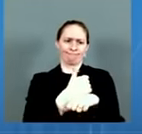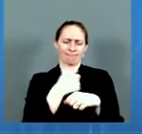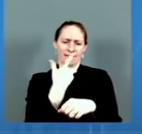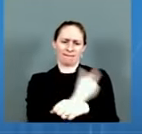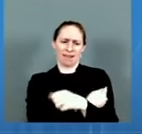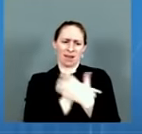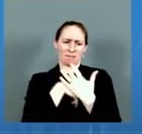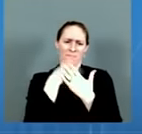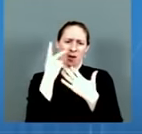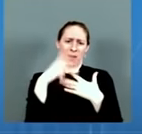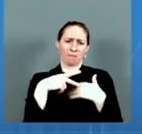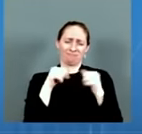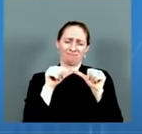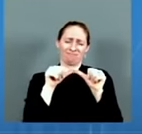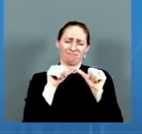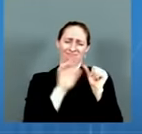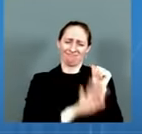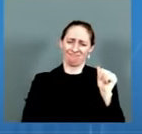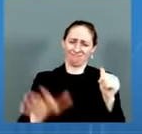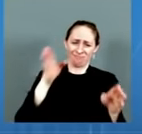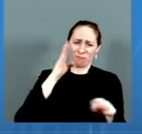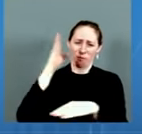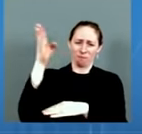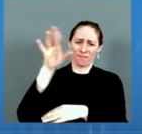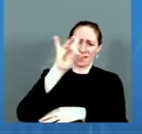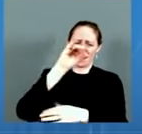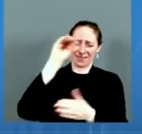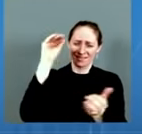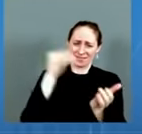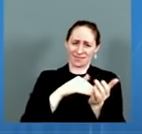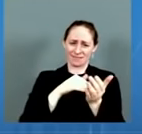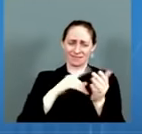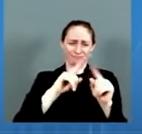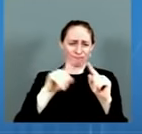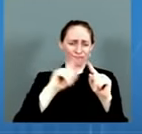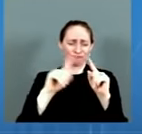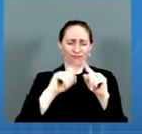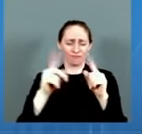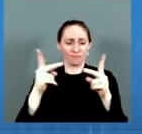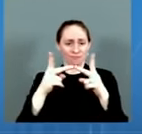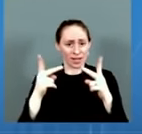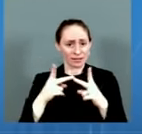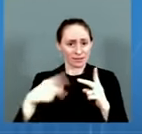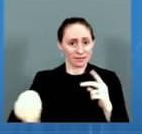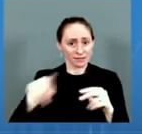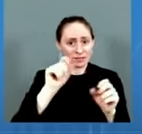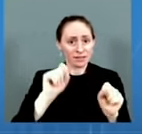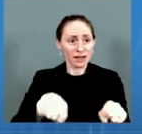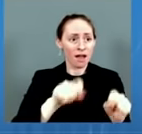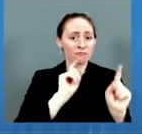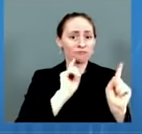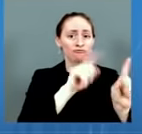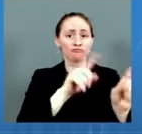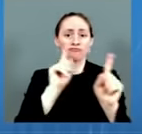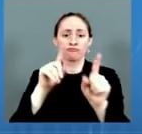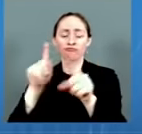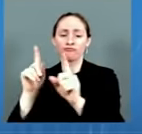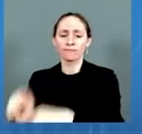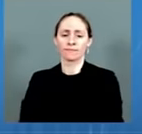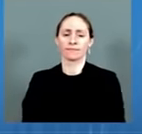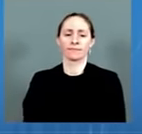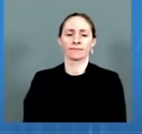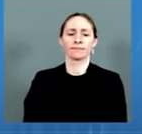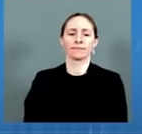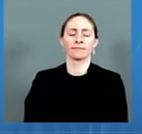And he empowered local leaders with the tools and resources they needed to answer people's questions and get their communities vaccinated.